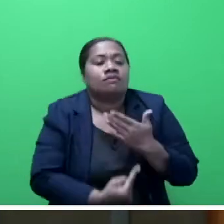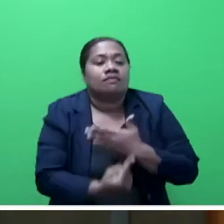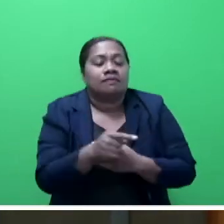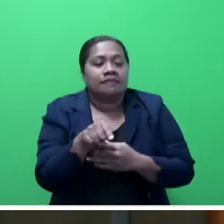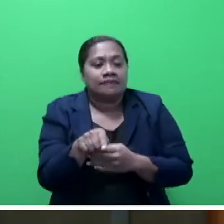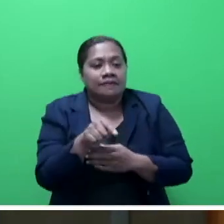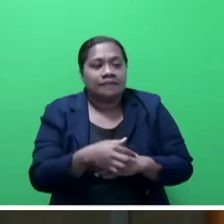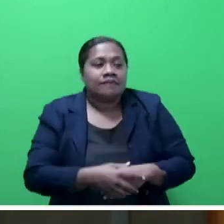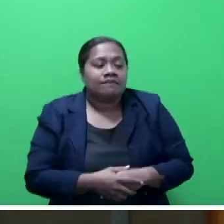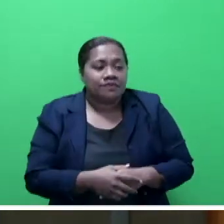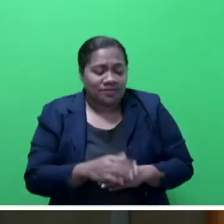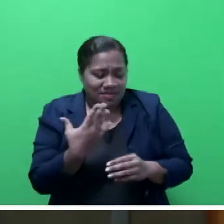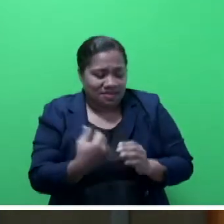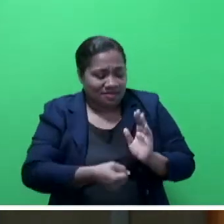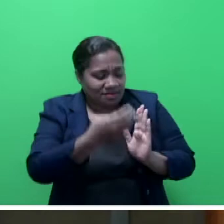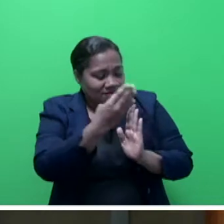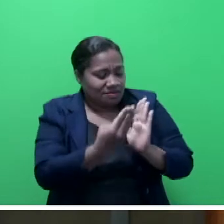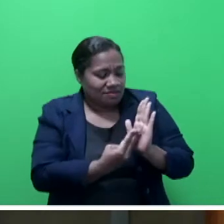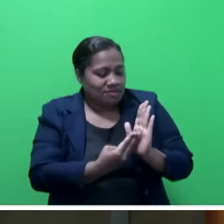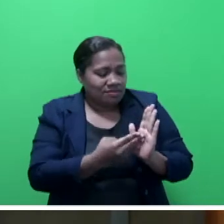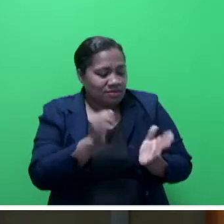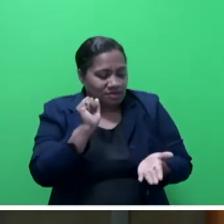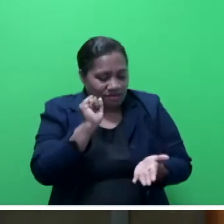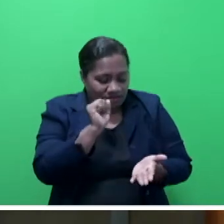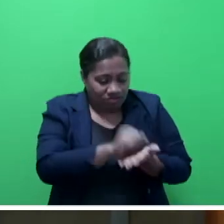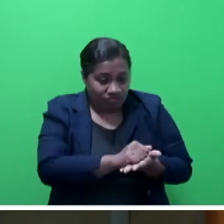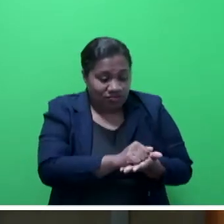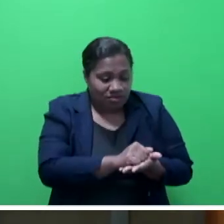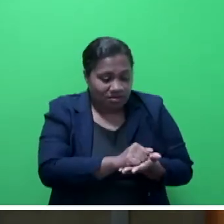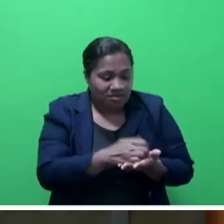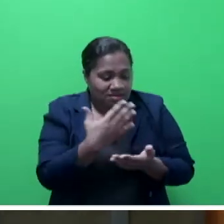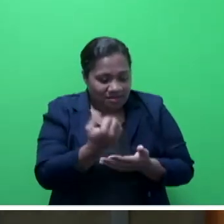in the Bill of Rights embedded in our Constitution.